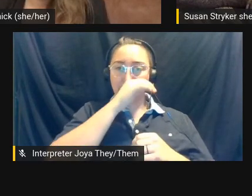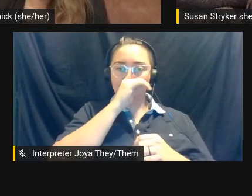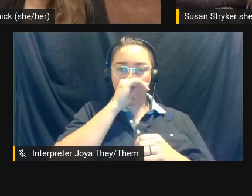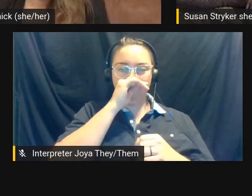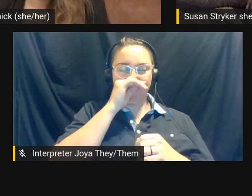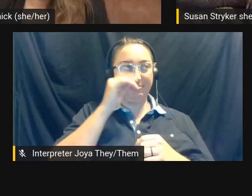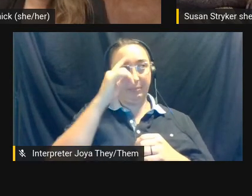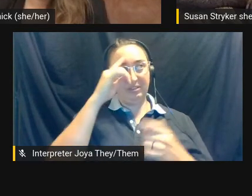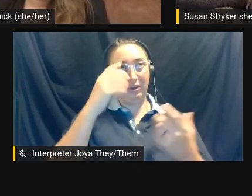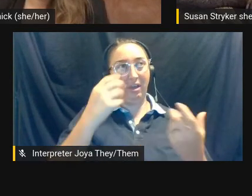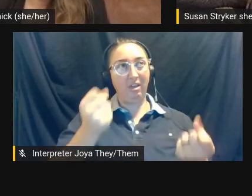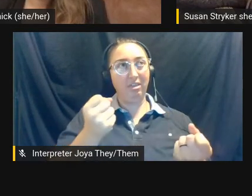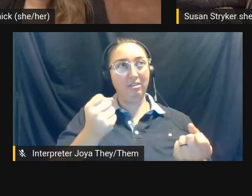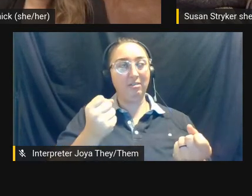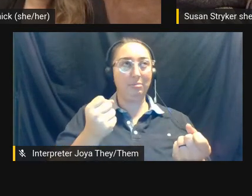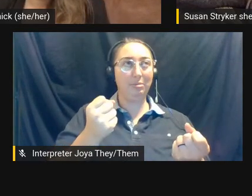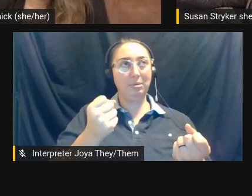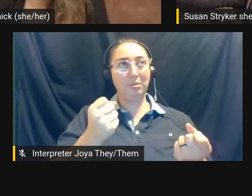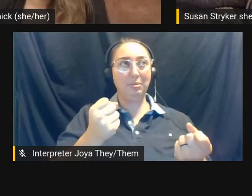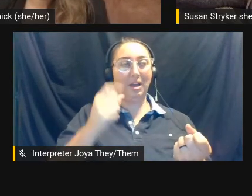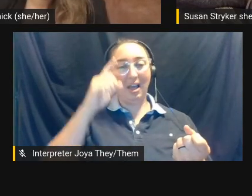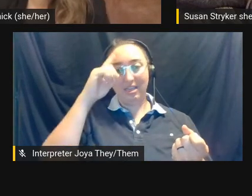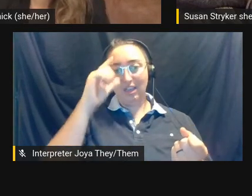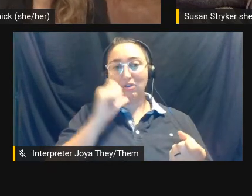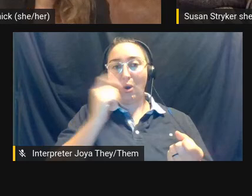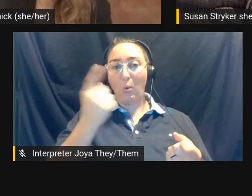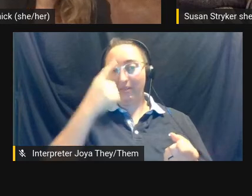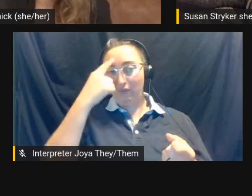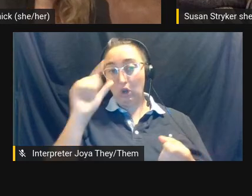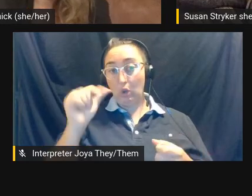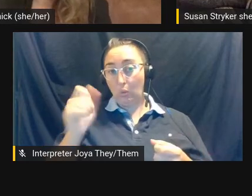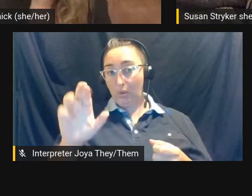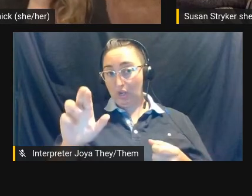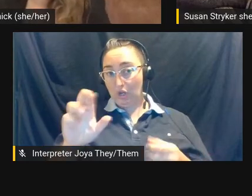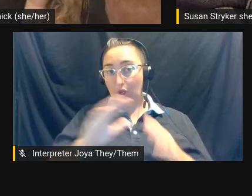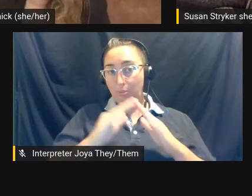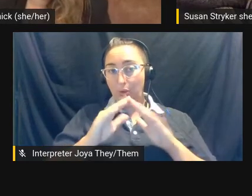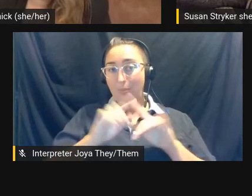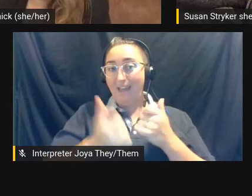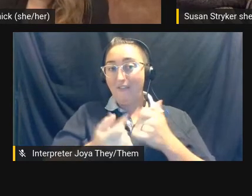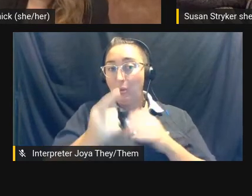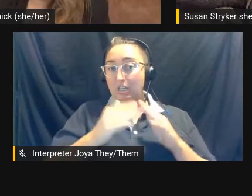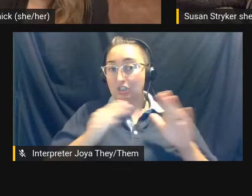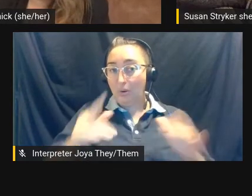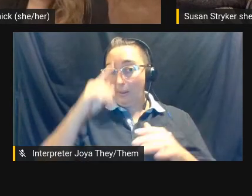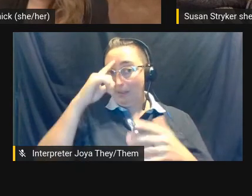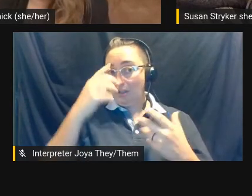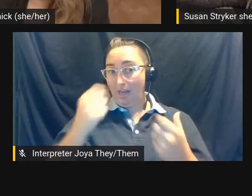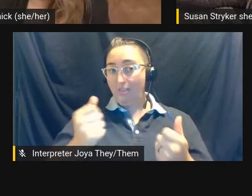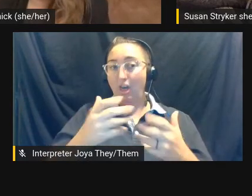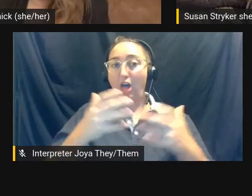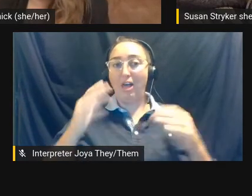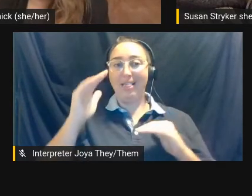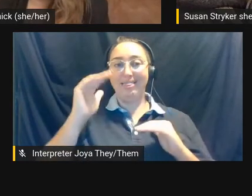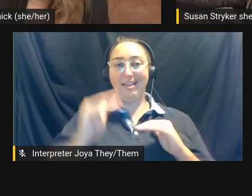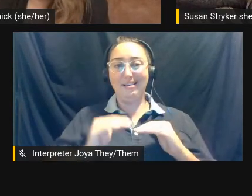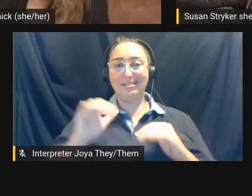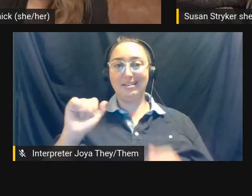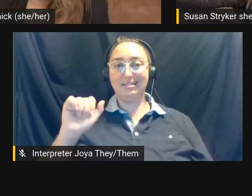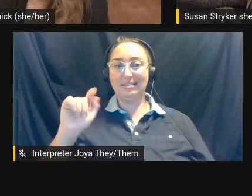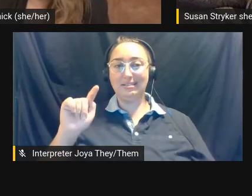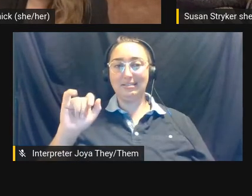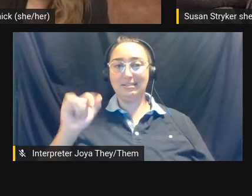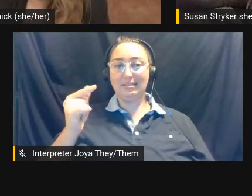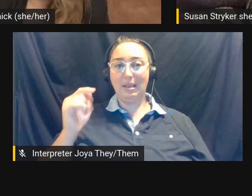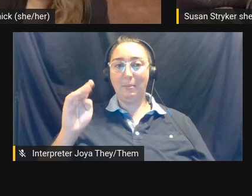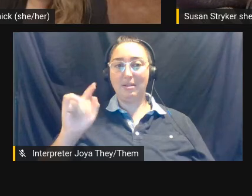mental health, I think not just for the queer community, but for everyone in general, mental health is a lot less stigmatized. It's a lot